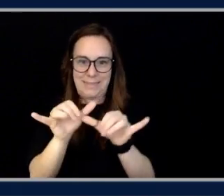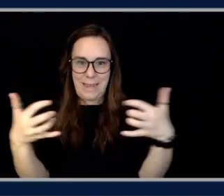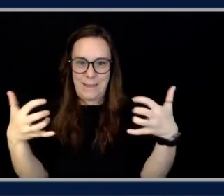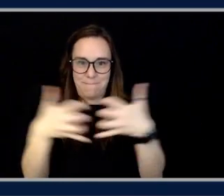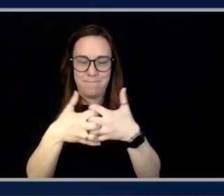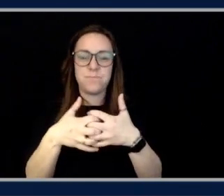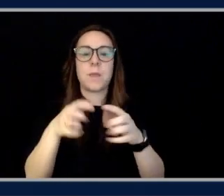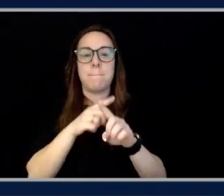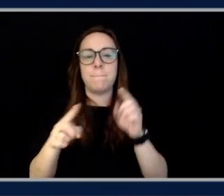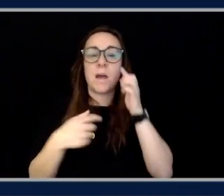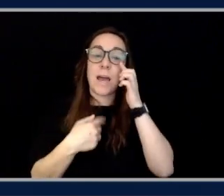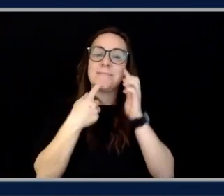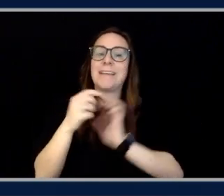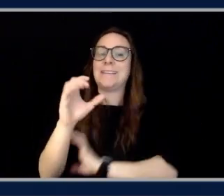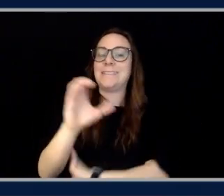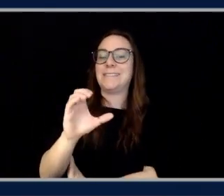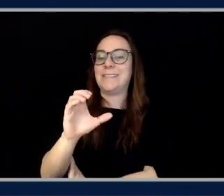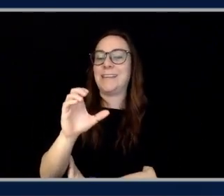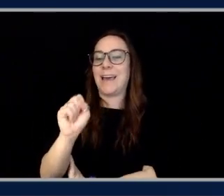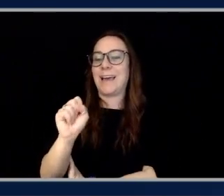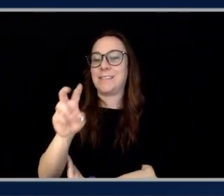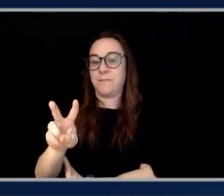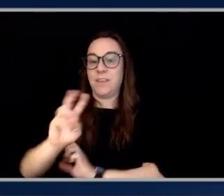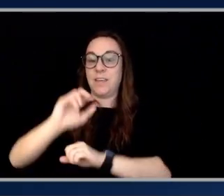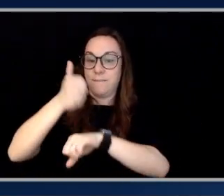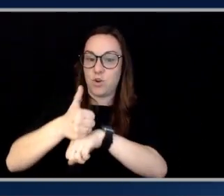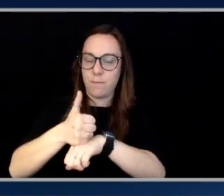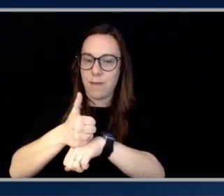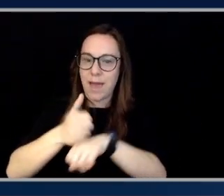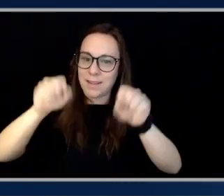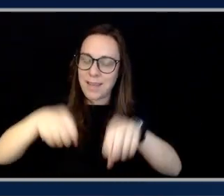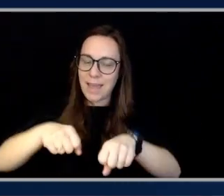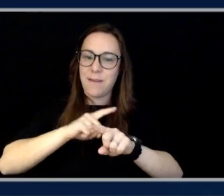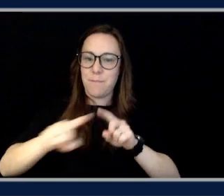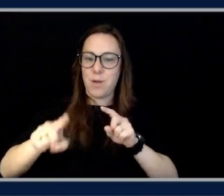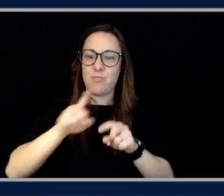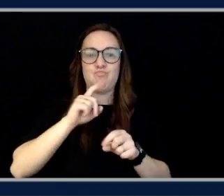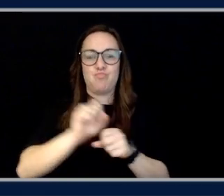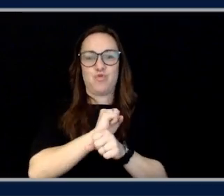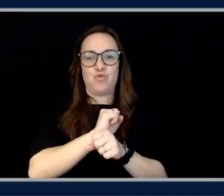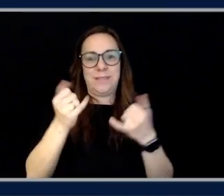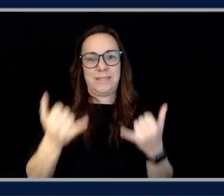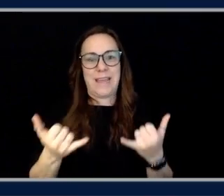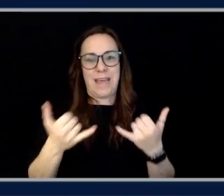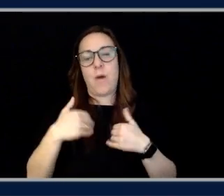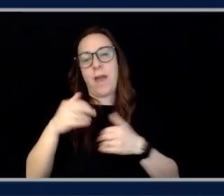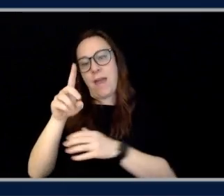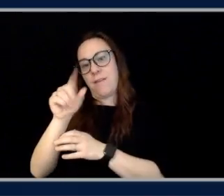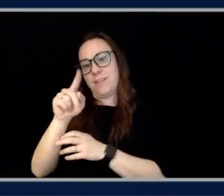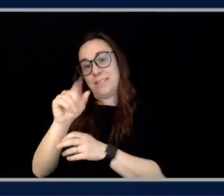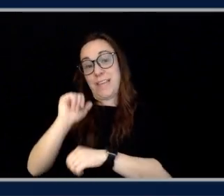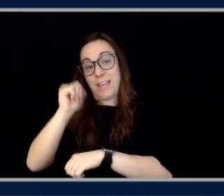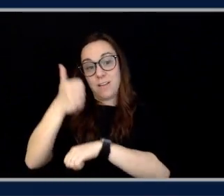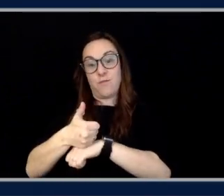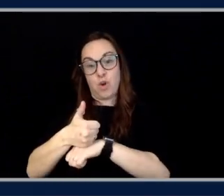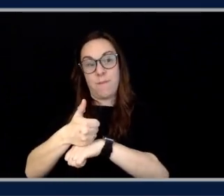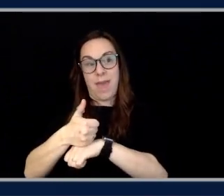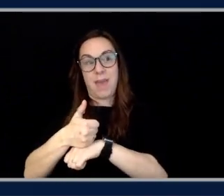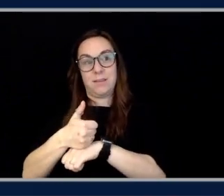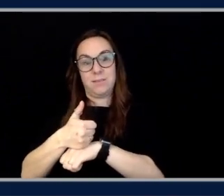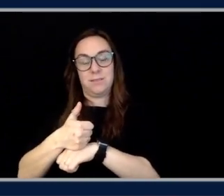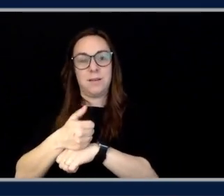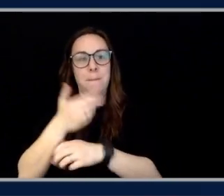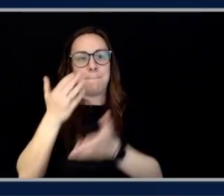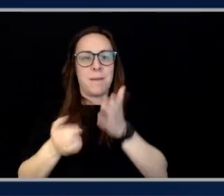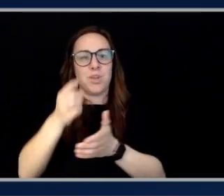format, but it still was even able to take it and put it into a data format that Exactly. Like a human might even like have to think about a little bit